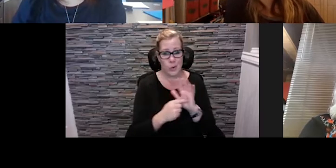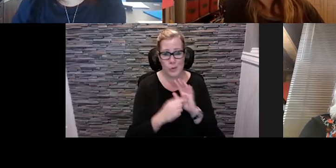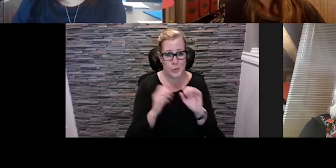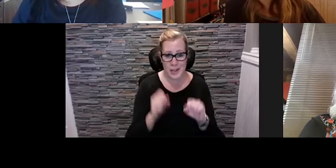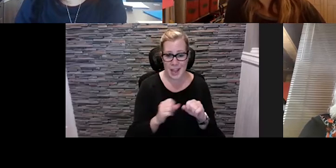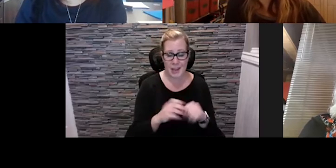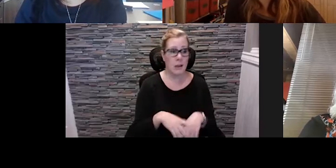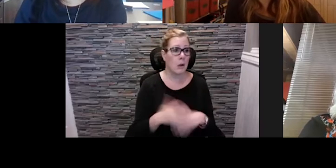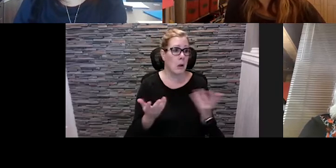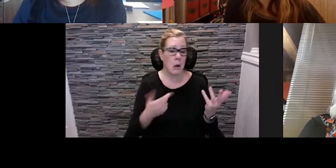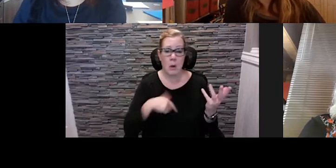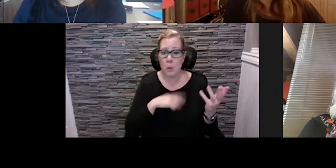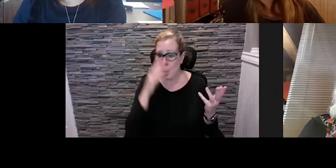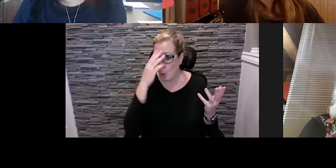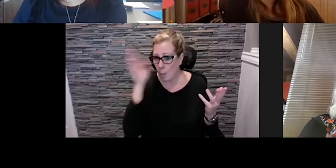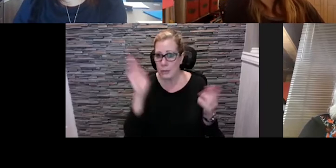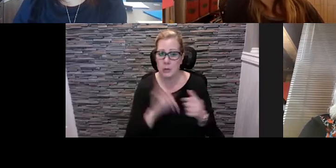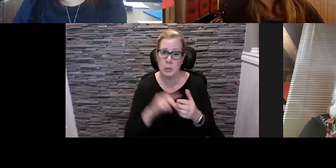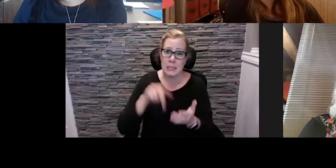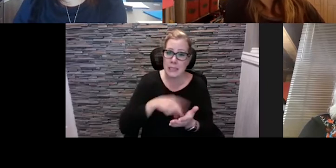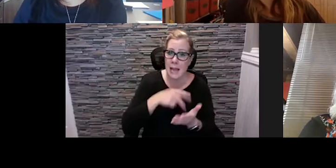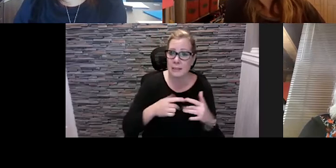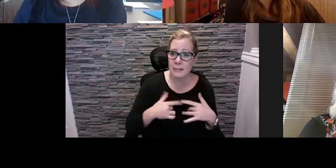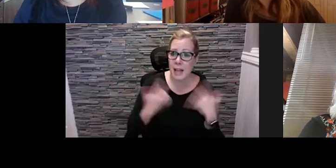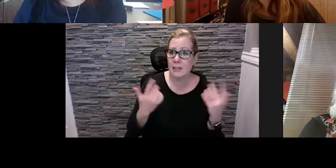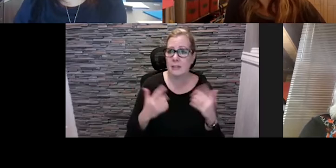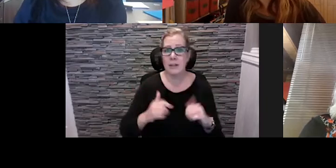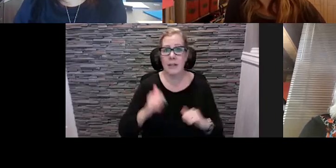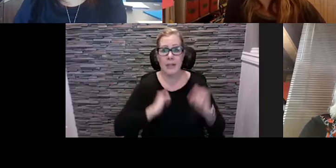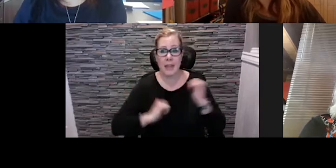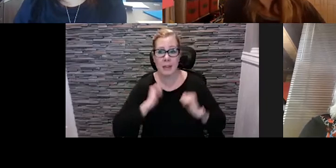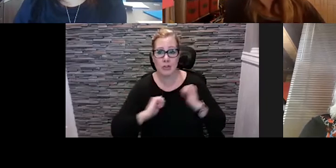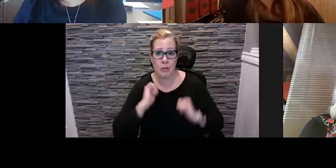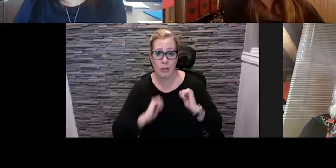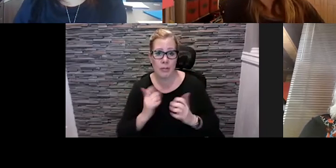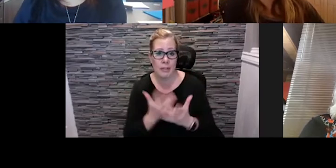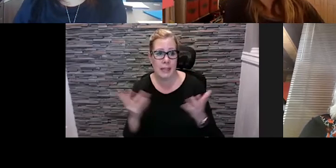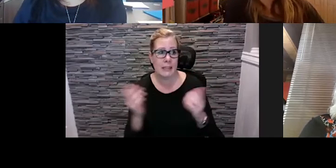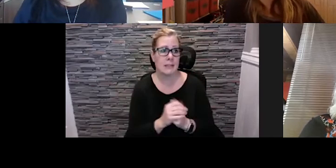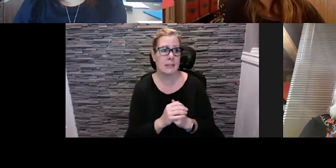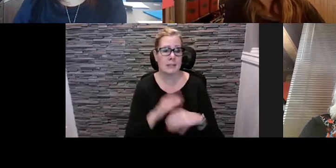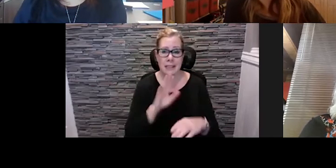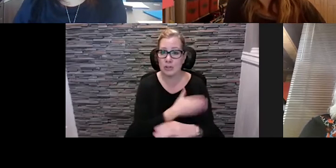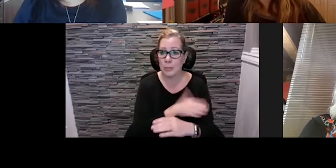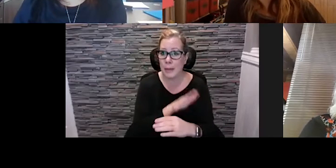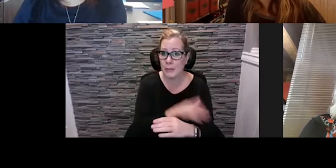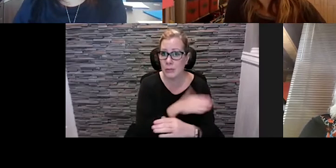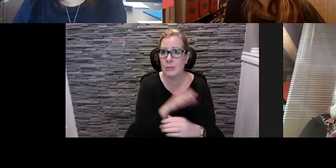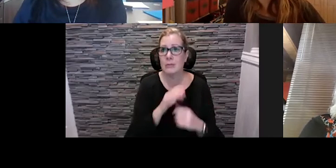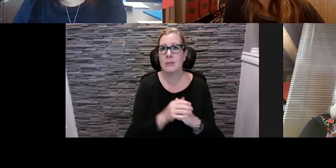open to doing you know dance events uh theatrical performances um instrumentals um